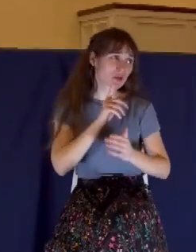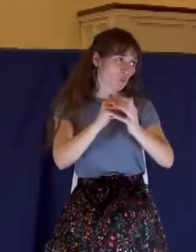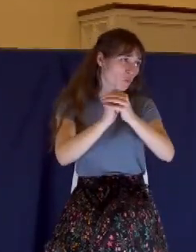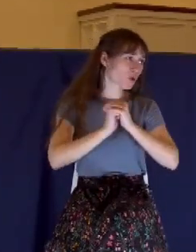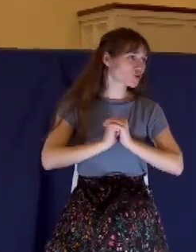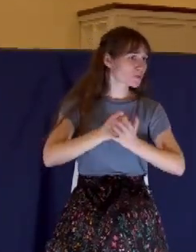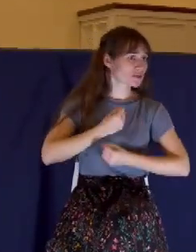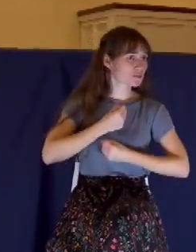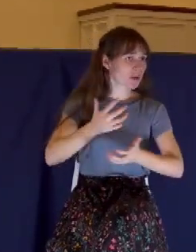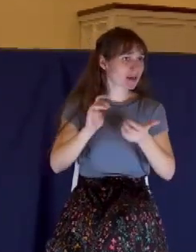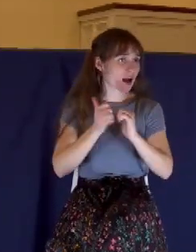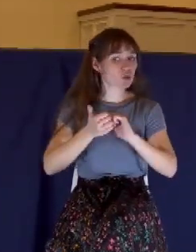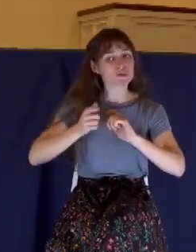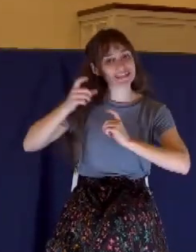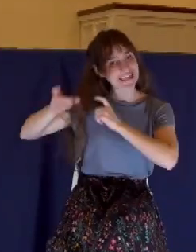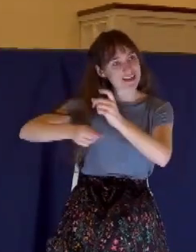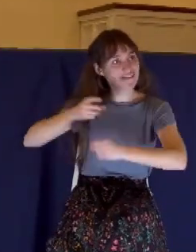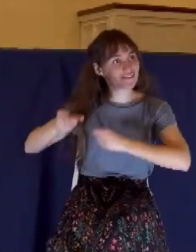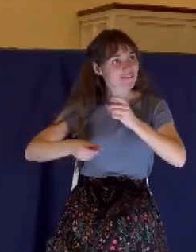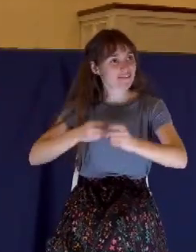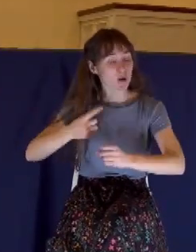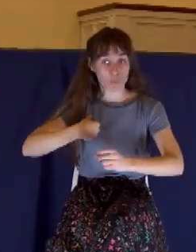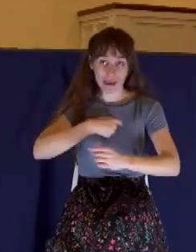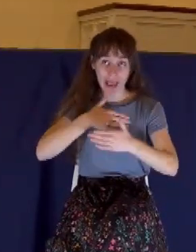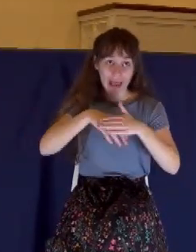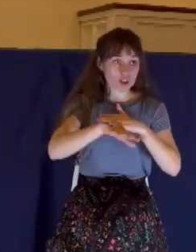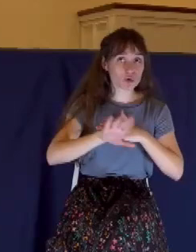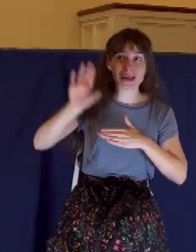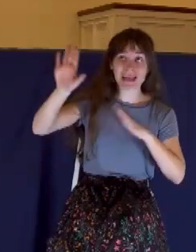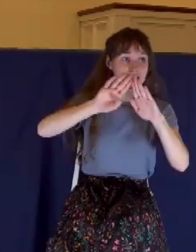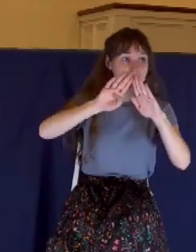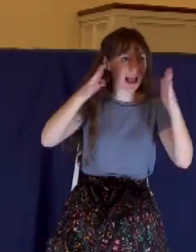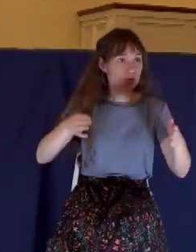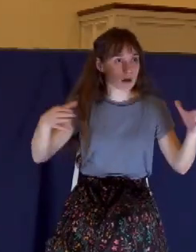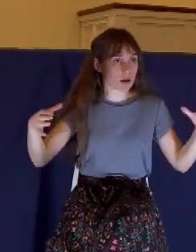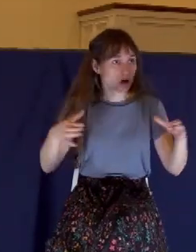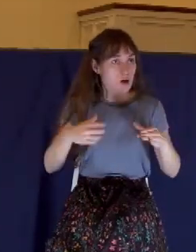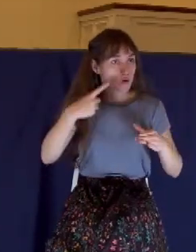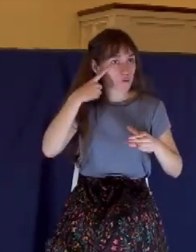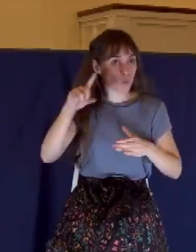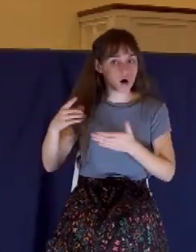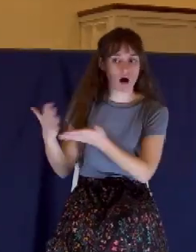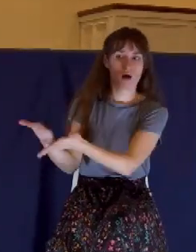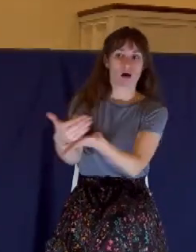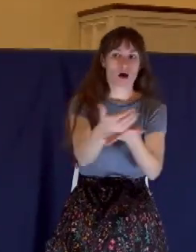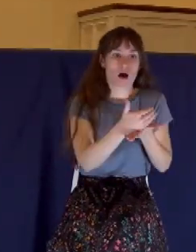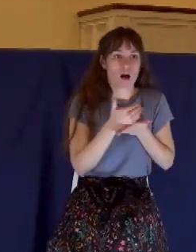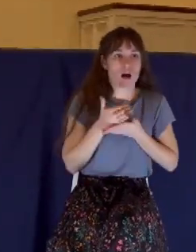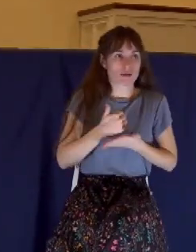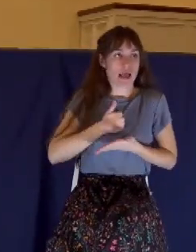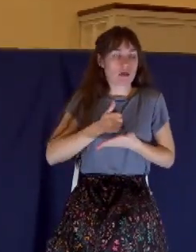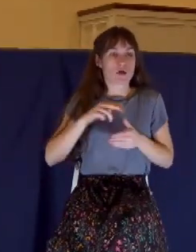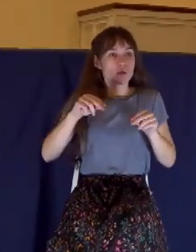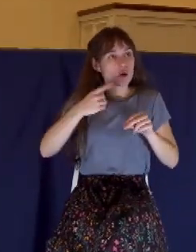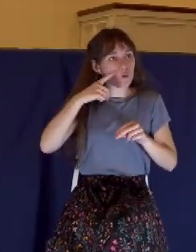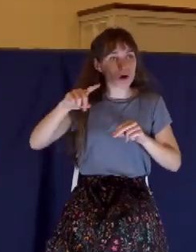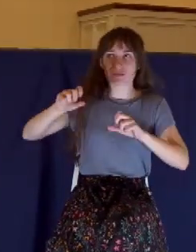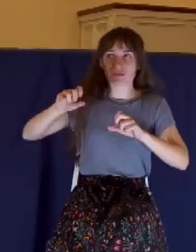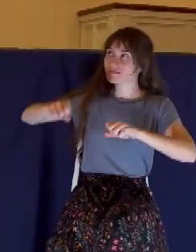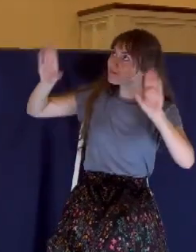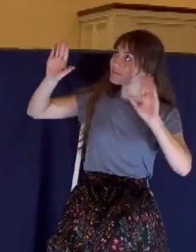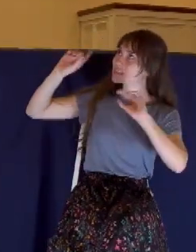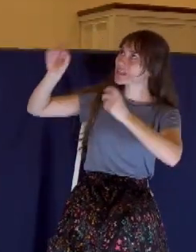When we come to God's house, we come not for what we can get but for what we can give to the Lord. We give him of our